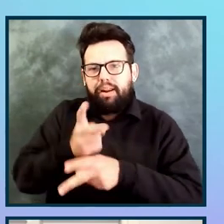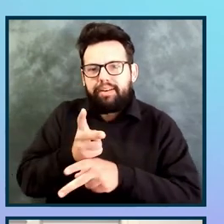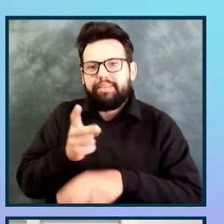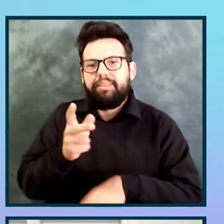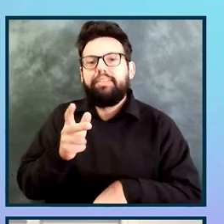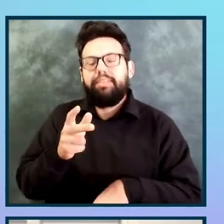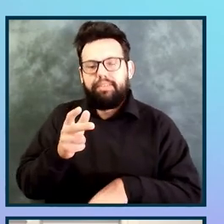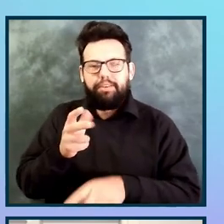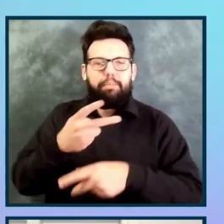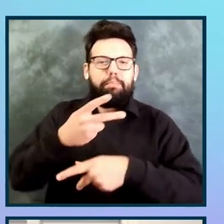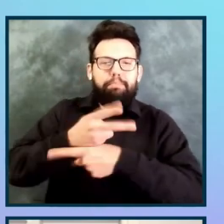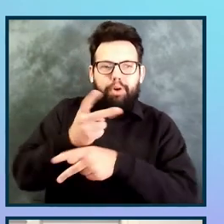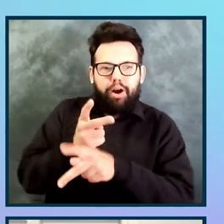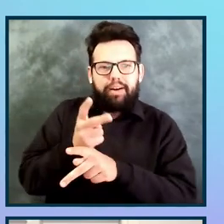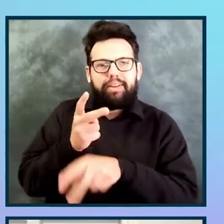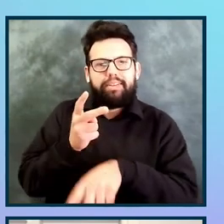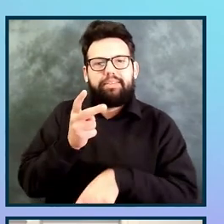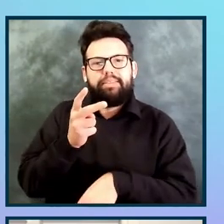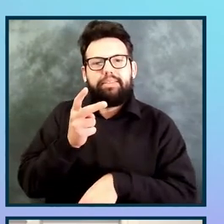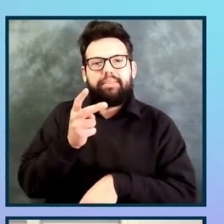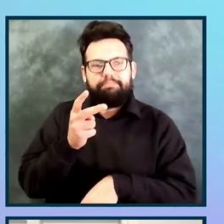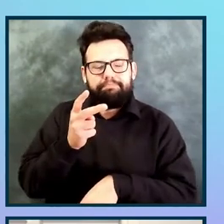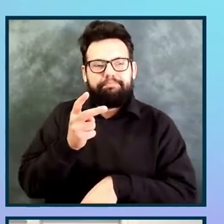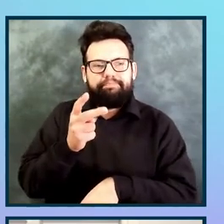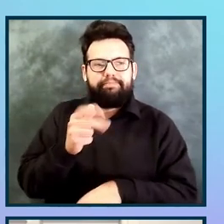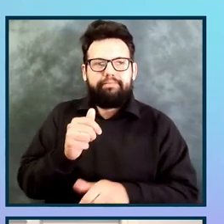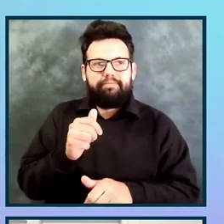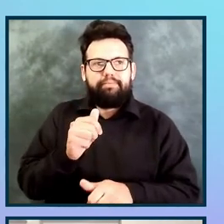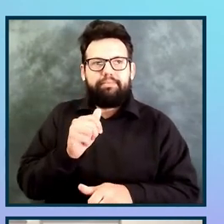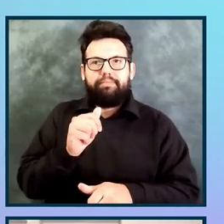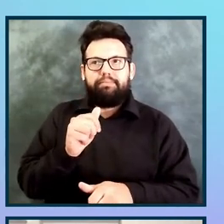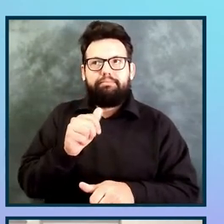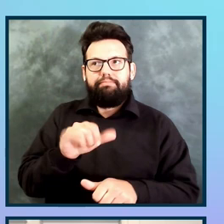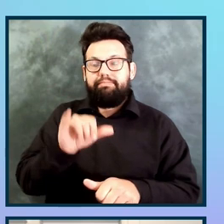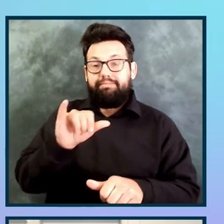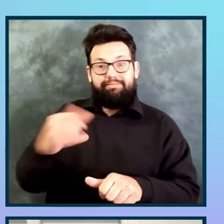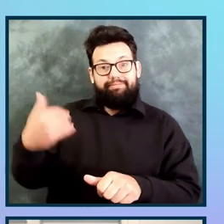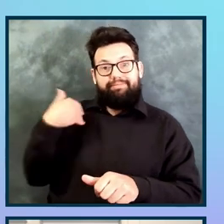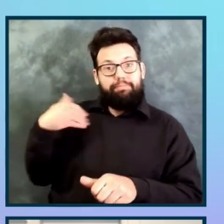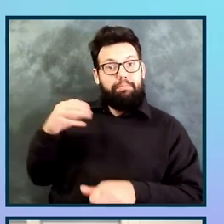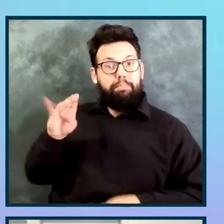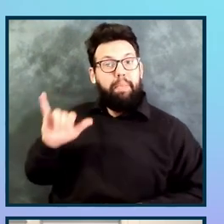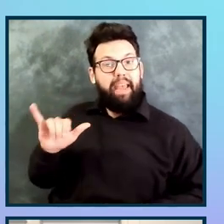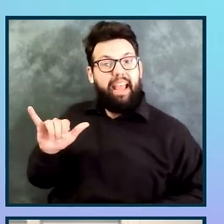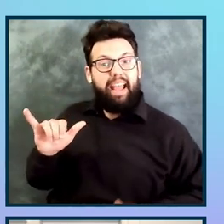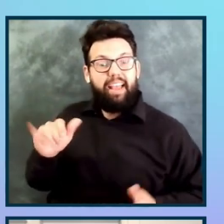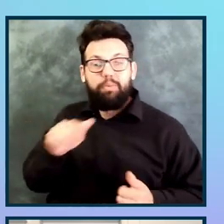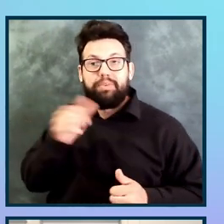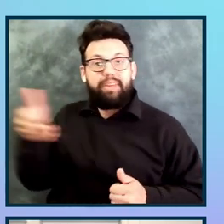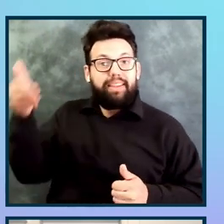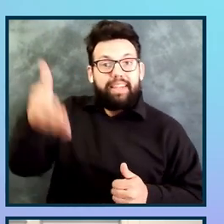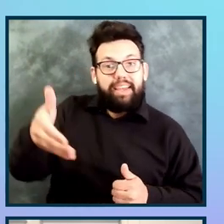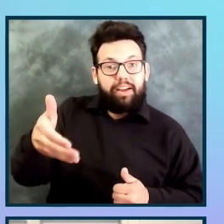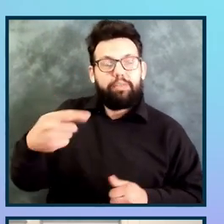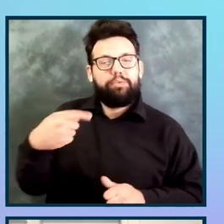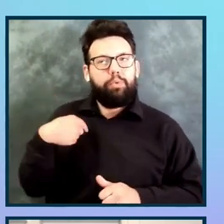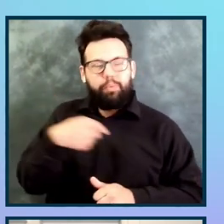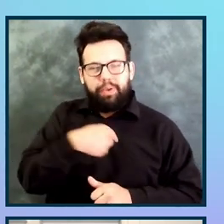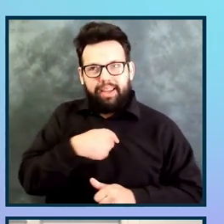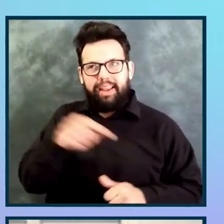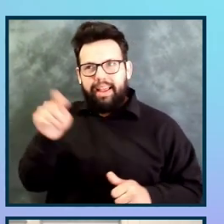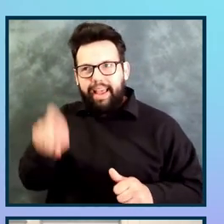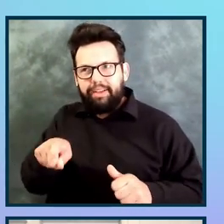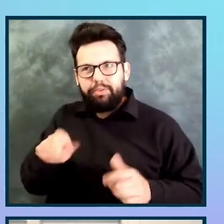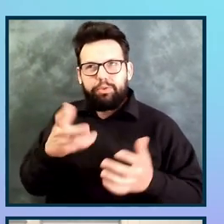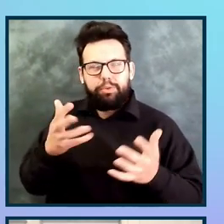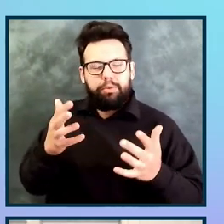actually exist in its current form in May. So that was something that we had to sort of be fluid about as well. When you're